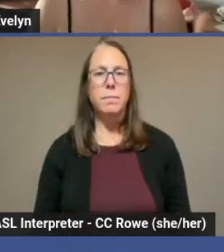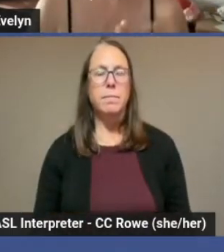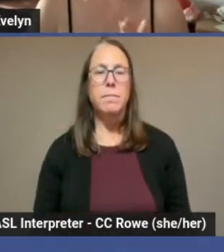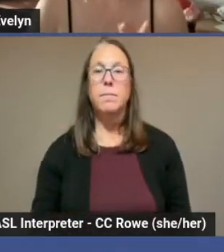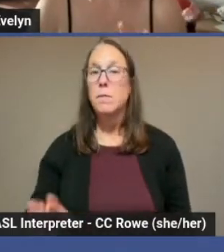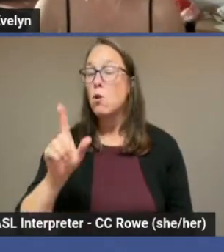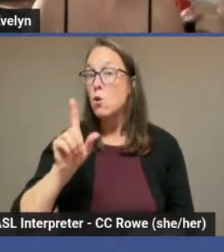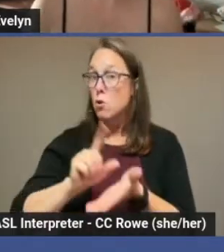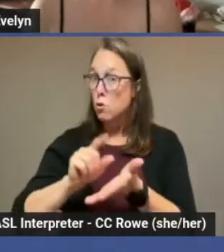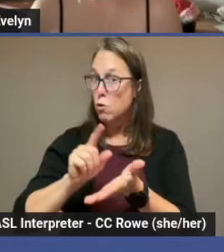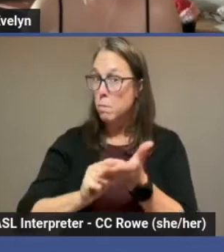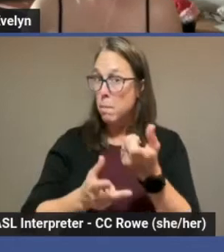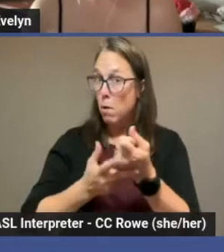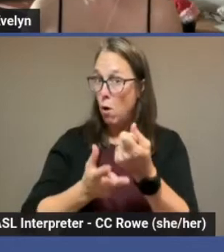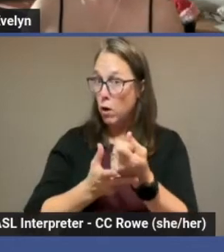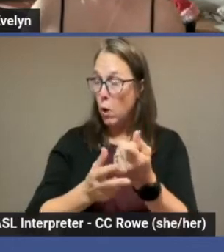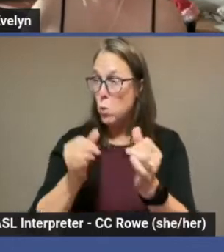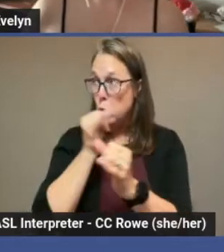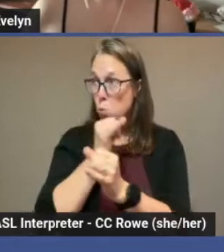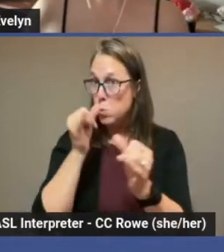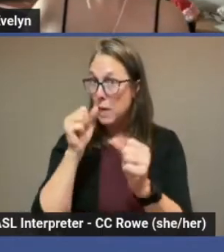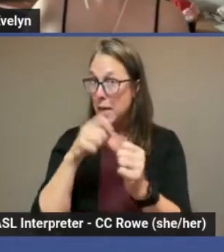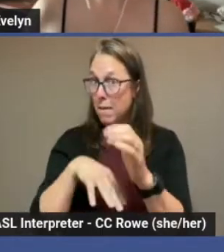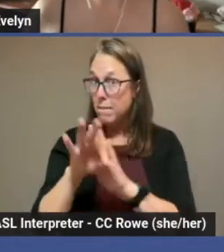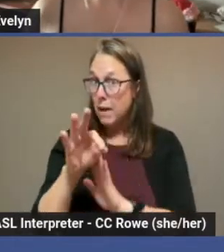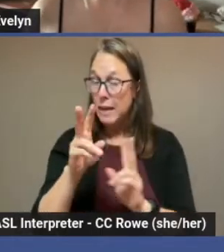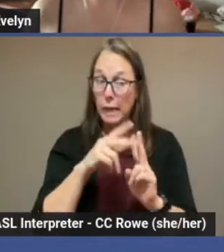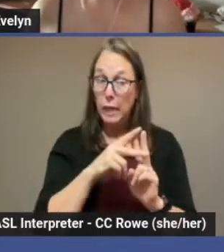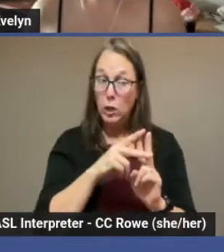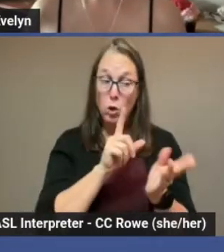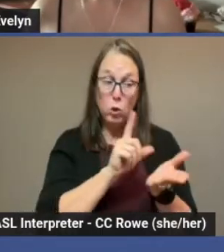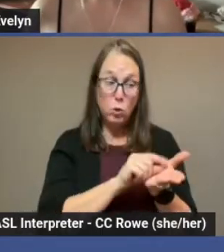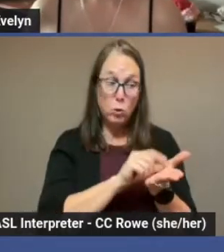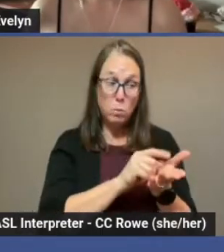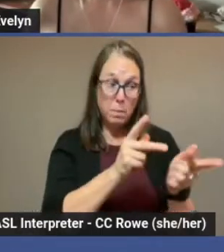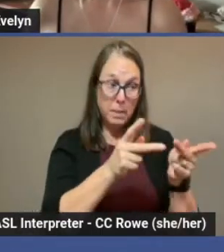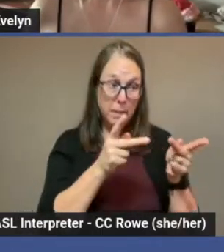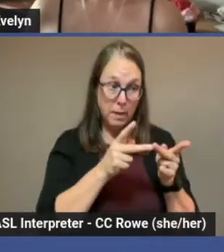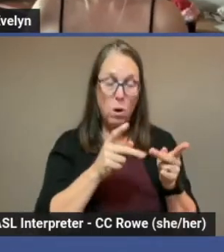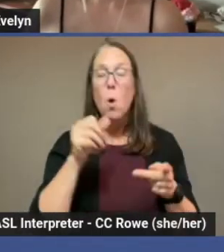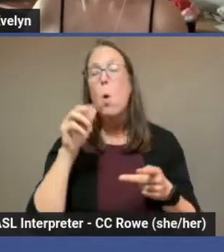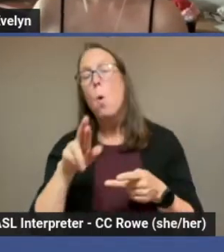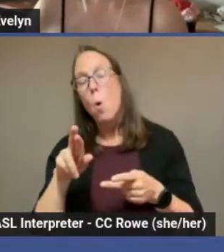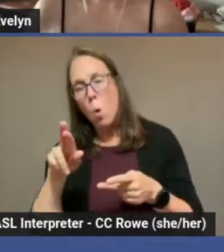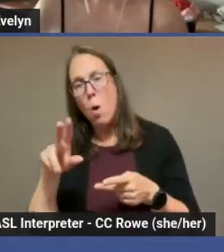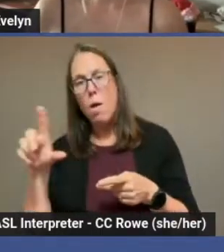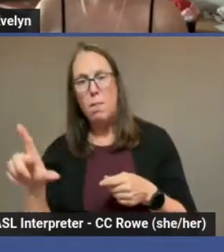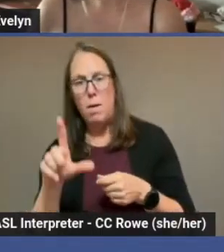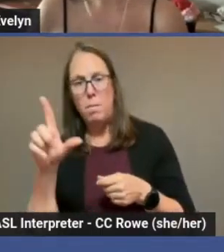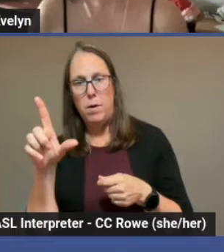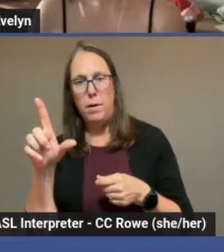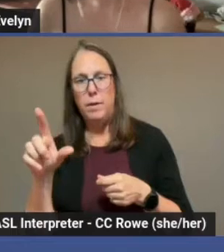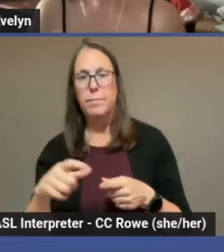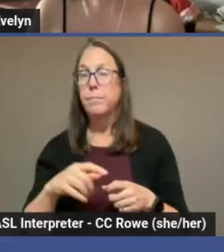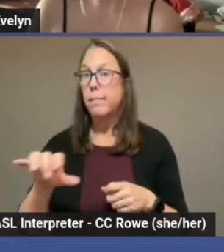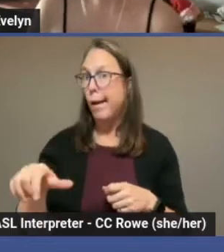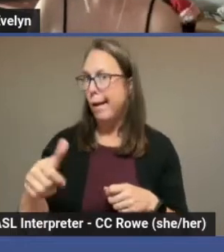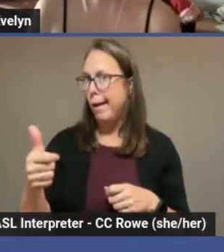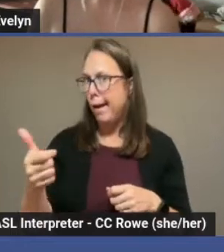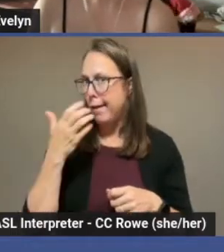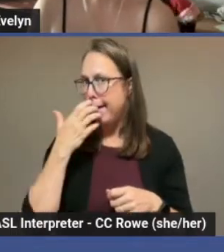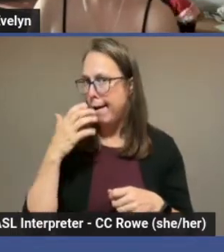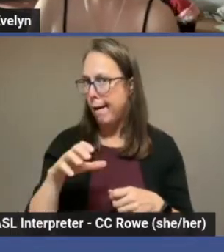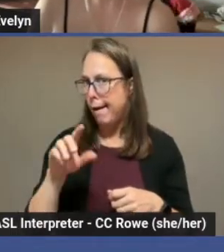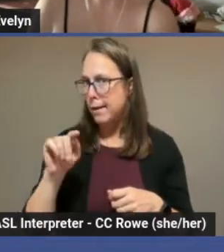Newspaper archives can be found either on the newspaper site or in the library. Another hot tip for